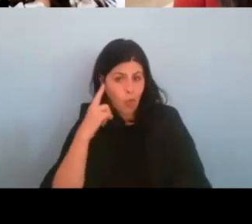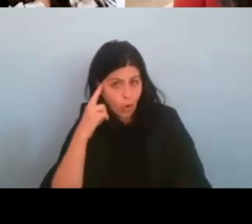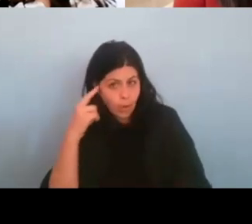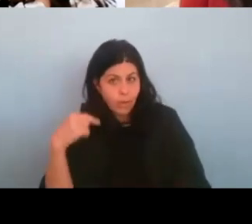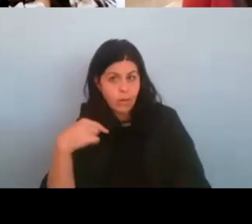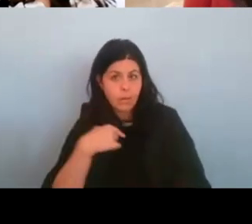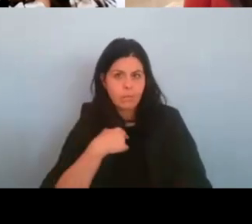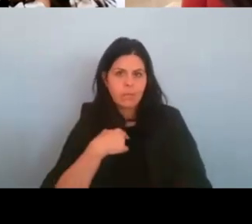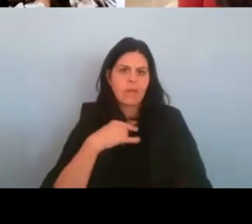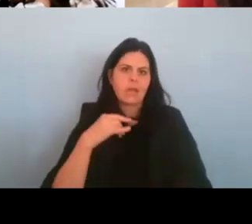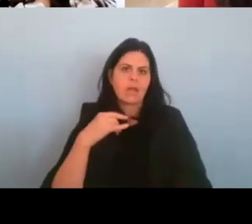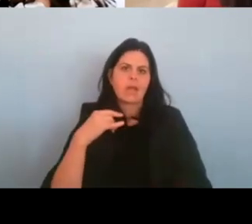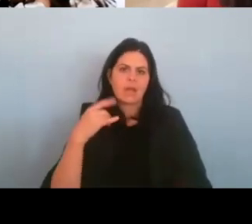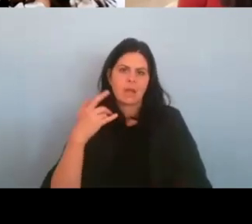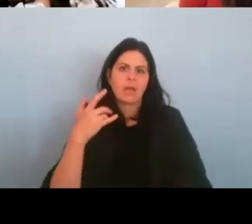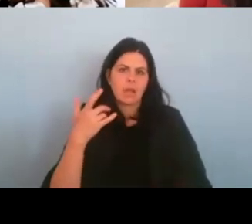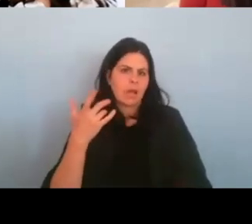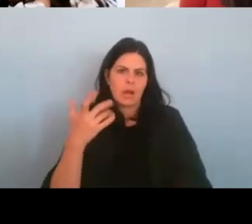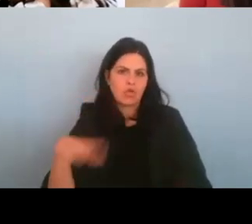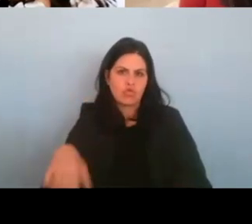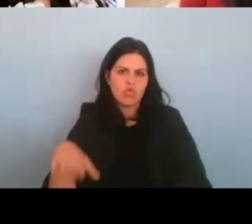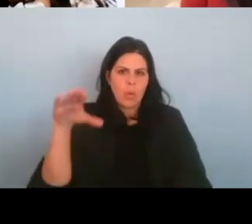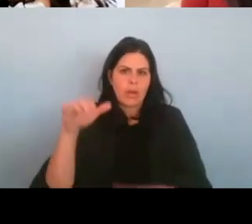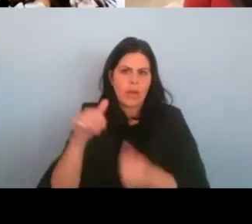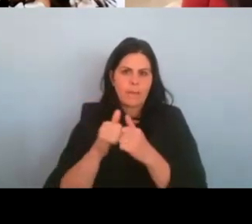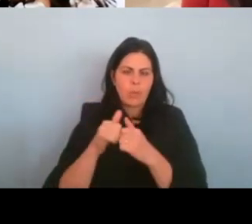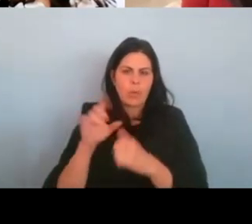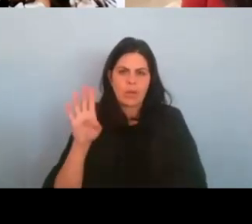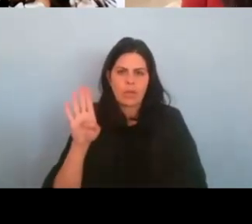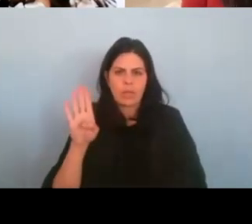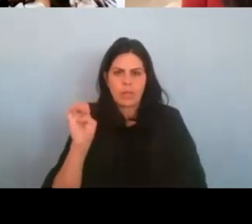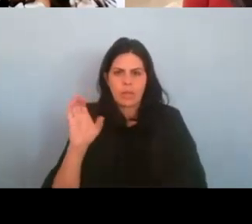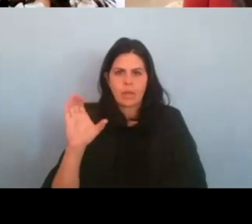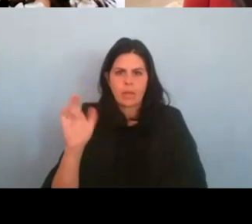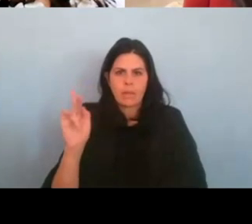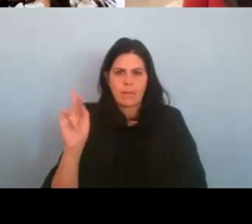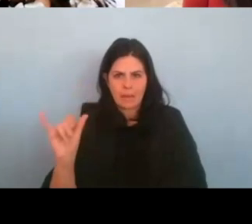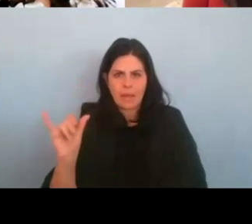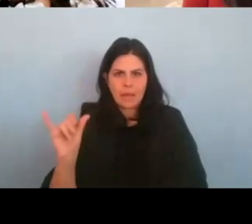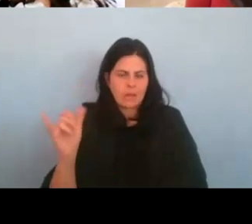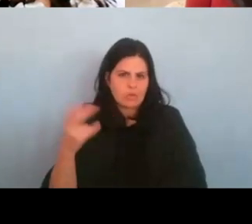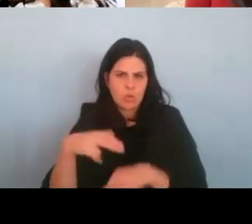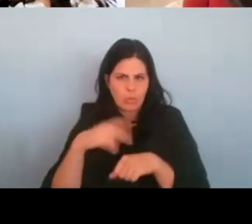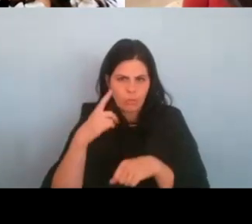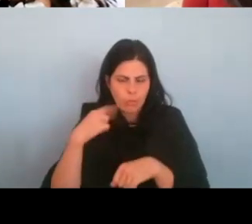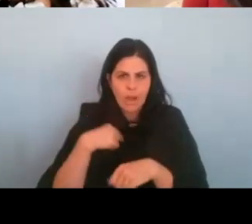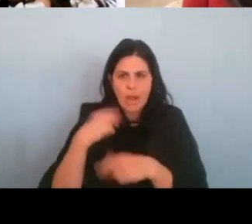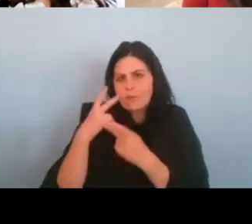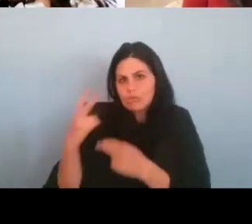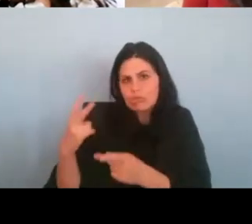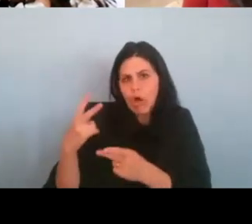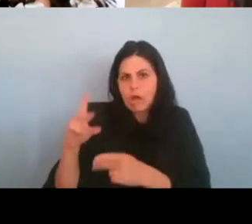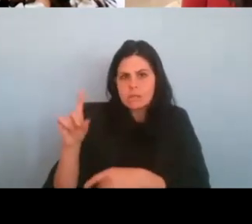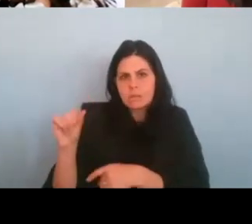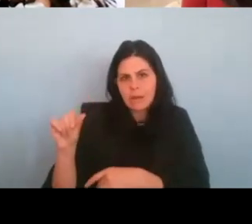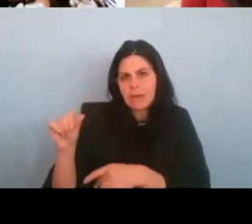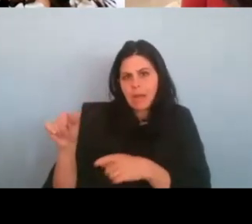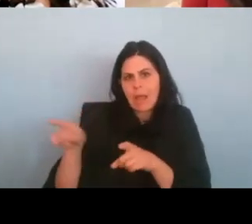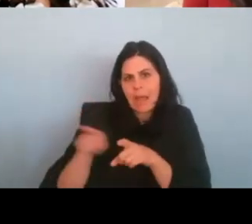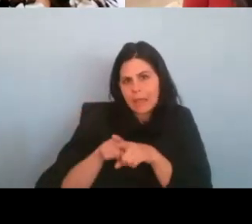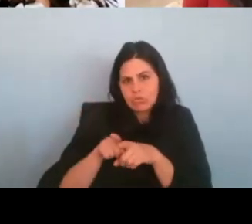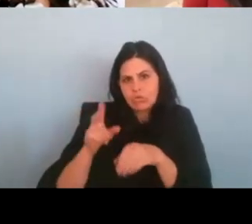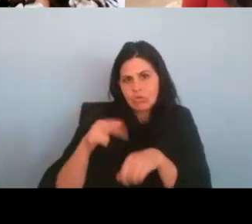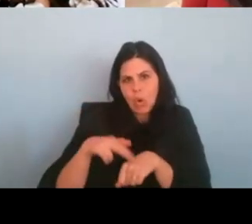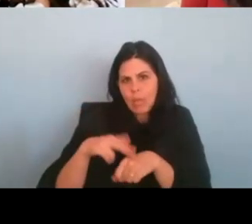with Becky, like it was just normal life for me. I just saw disability as normal because I was born into it and there was no other